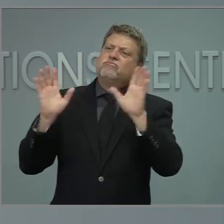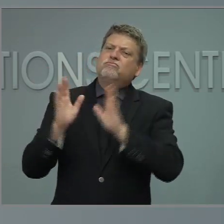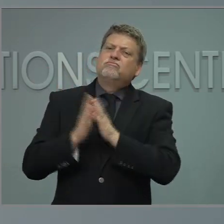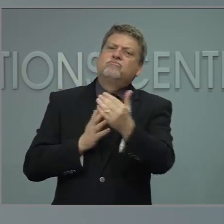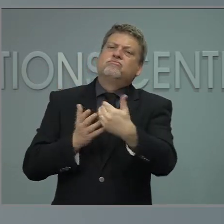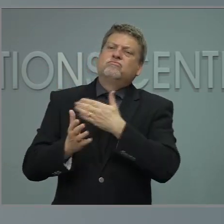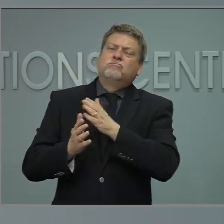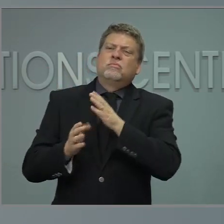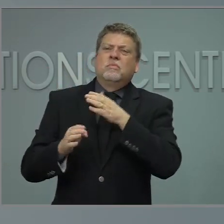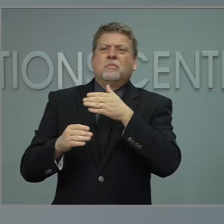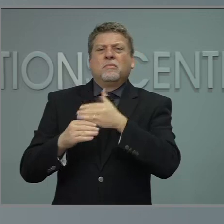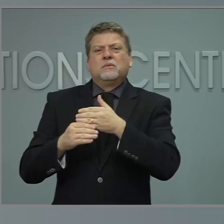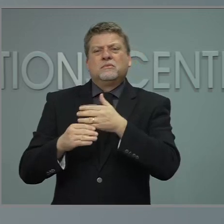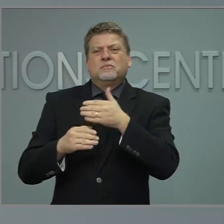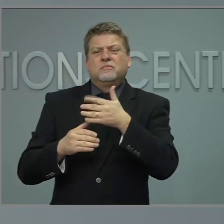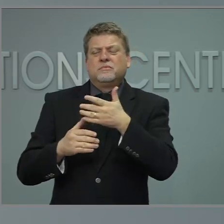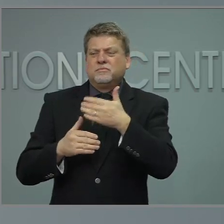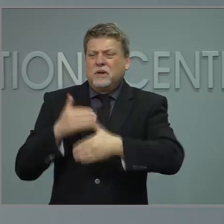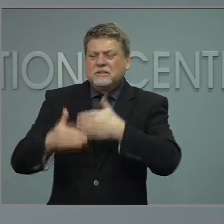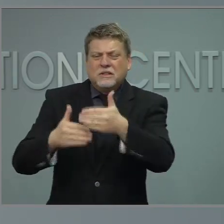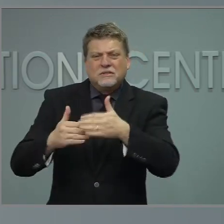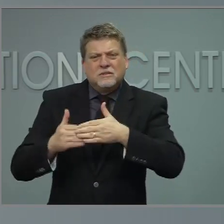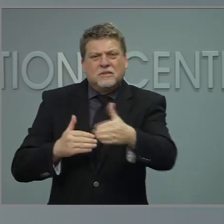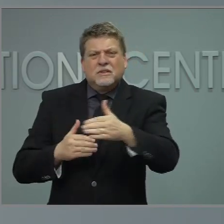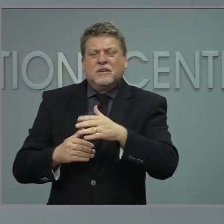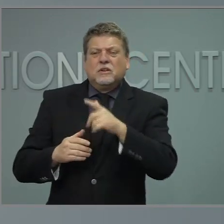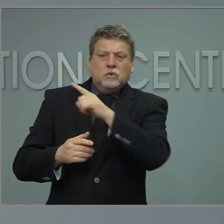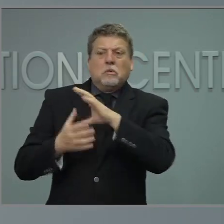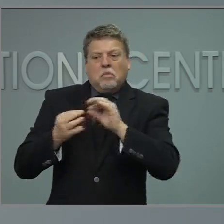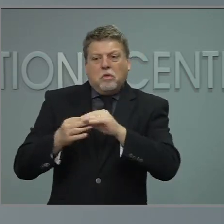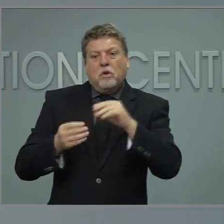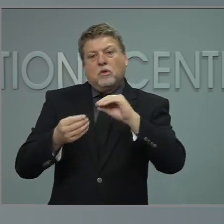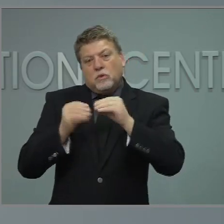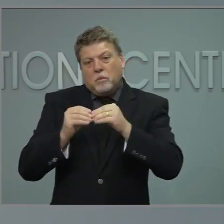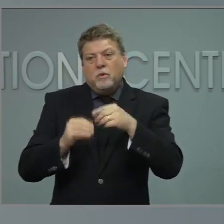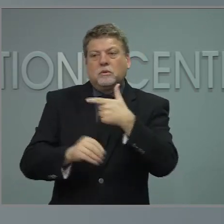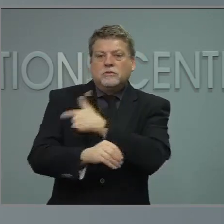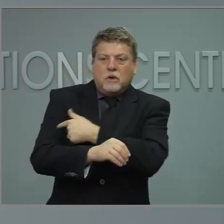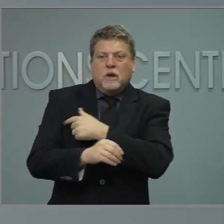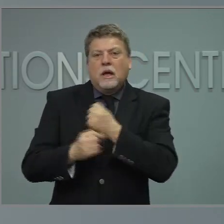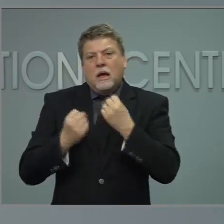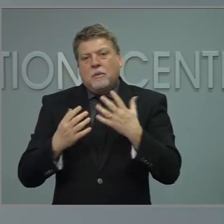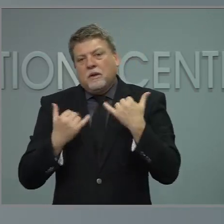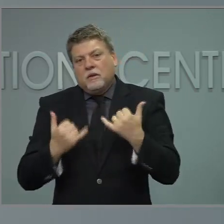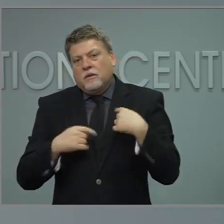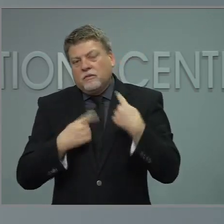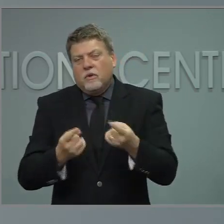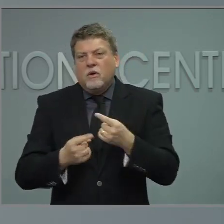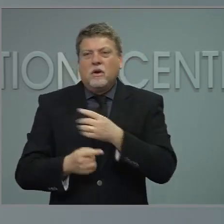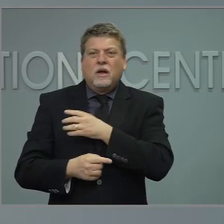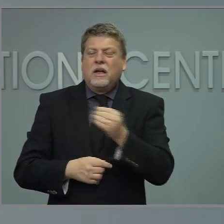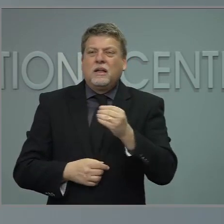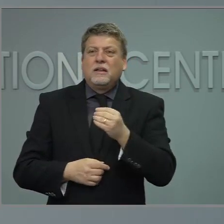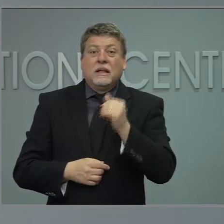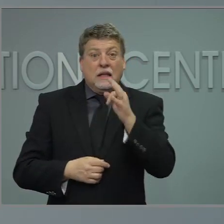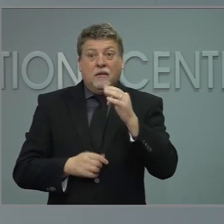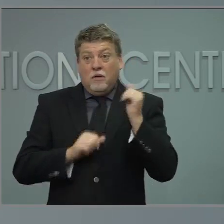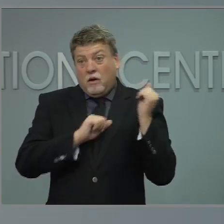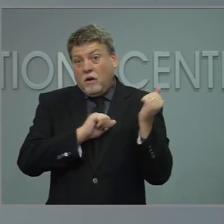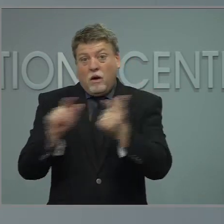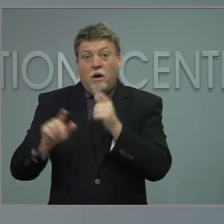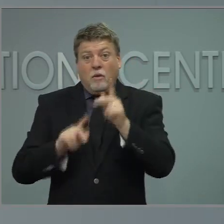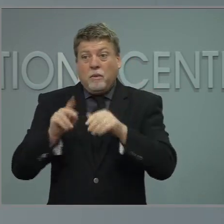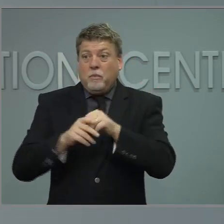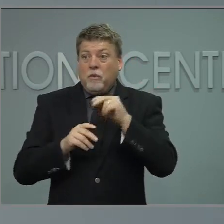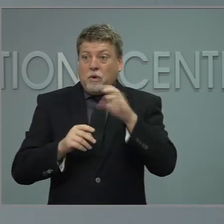process going forward? And if there is a number of percentage and everyone that wants a vaccine is